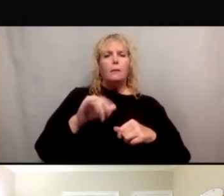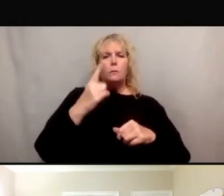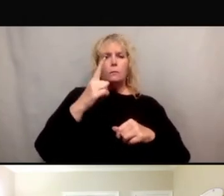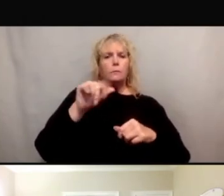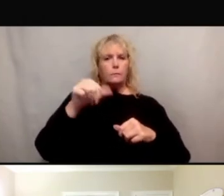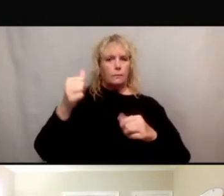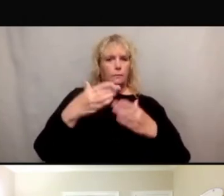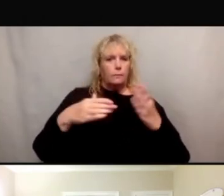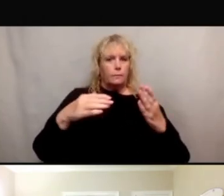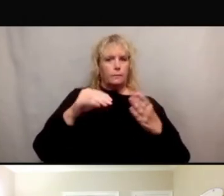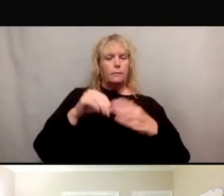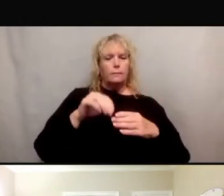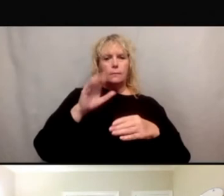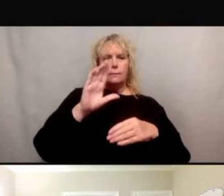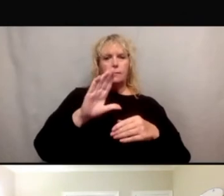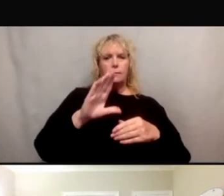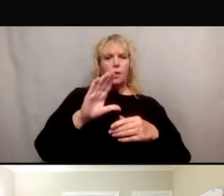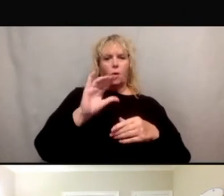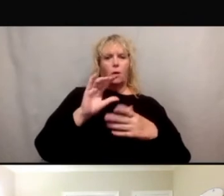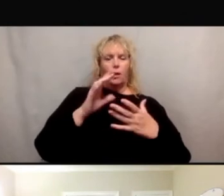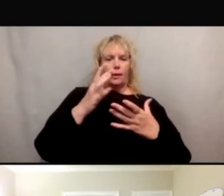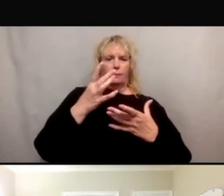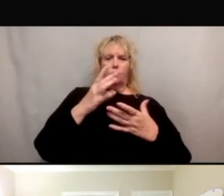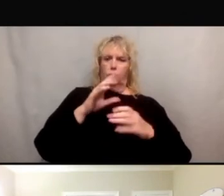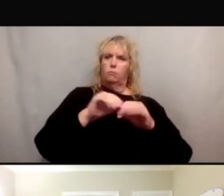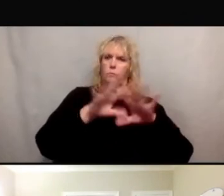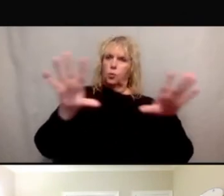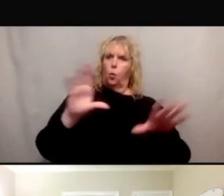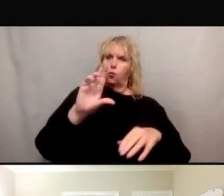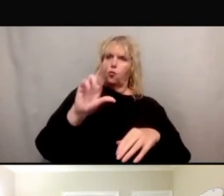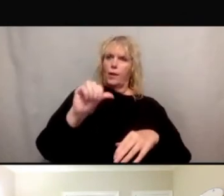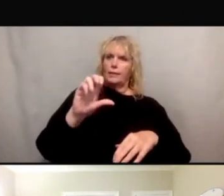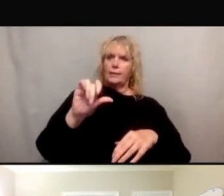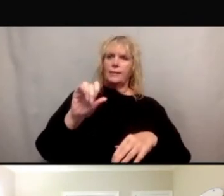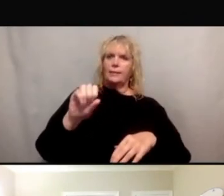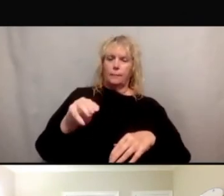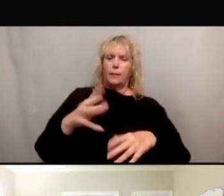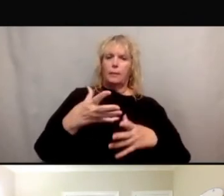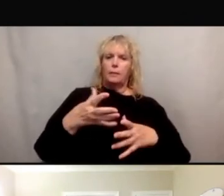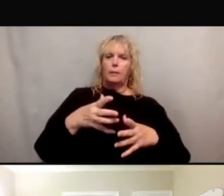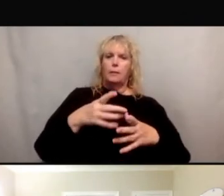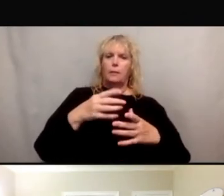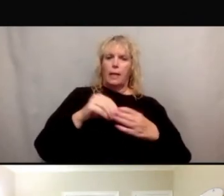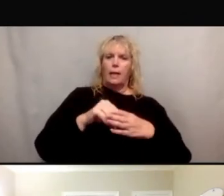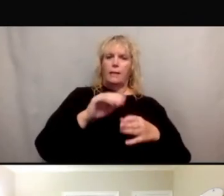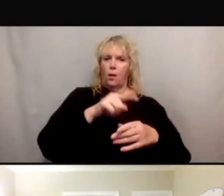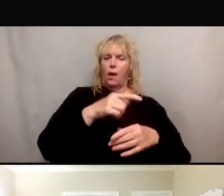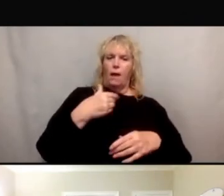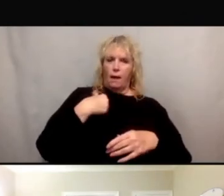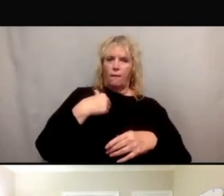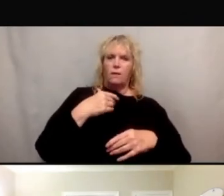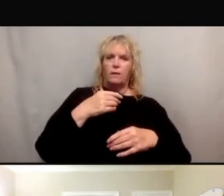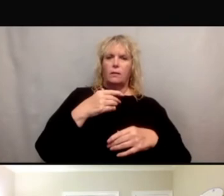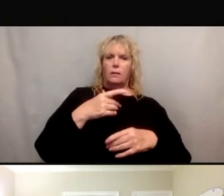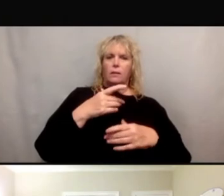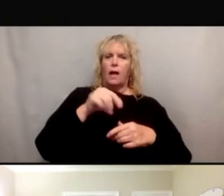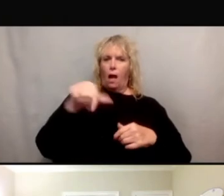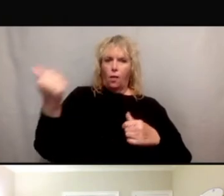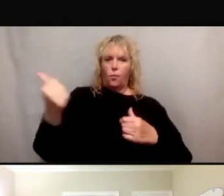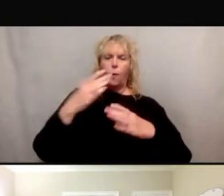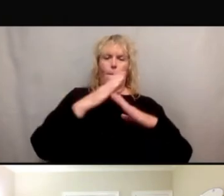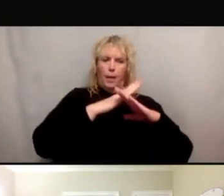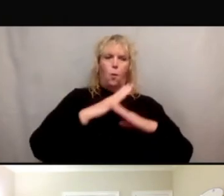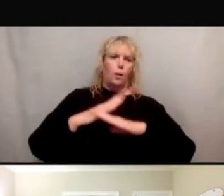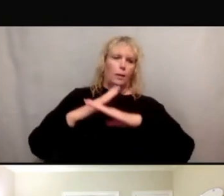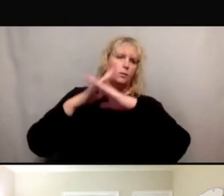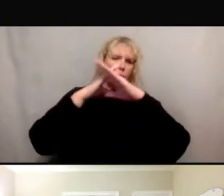that institutional racism, even in, you know, in clinical trials. So there's a few other barriers that I want to talk about.